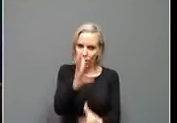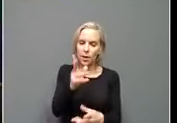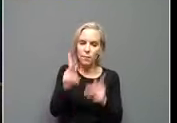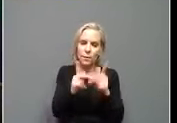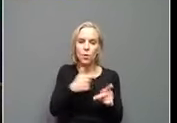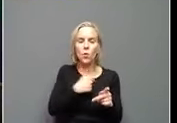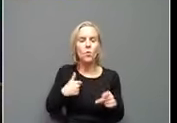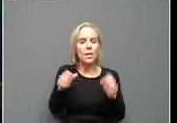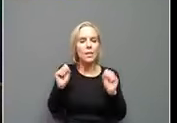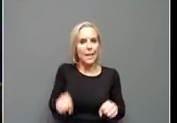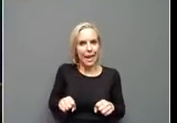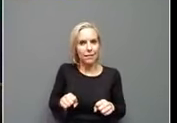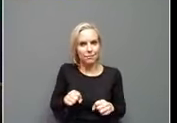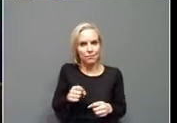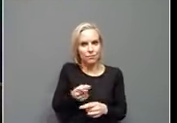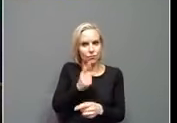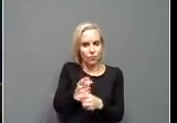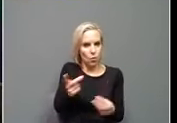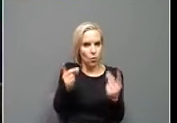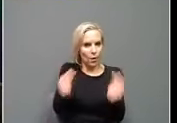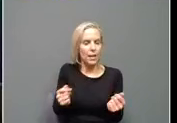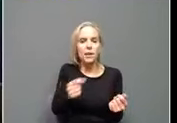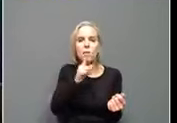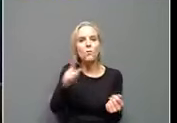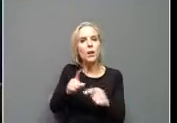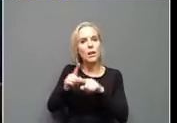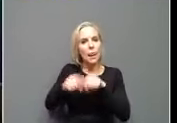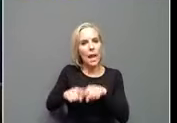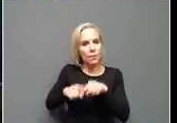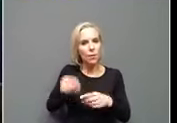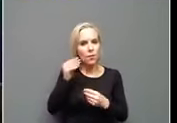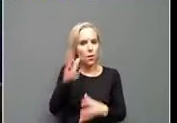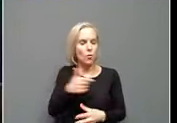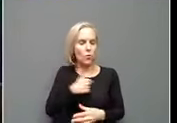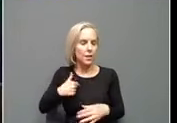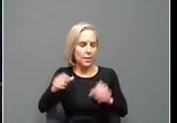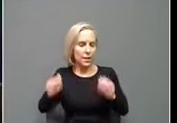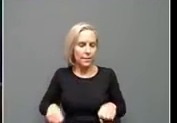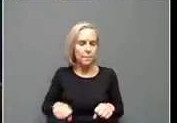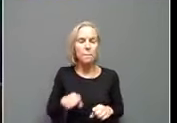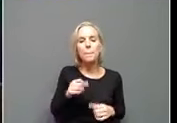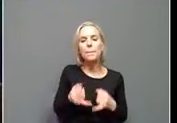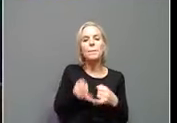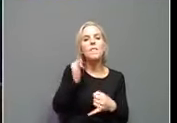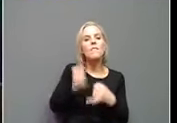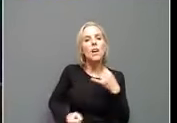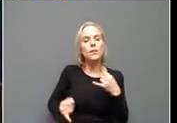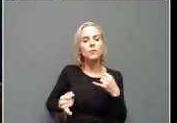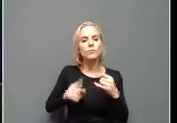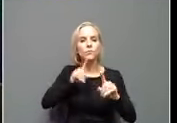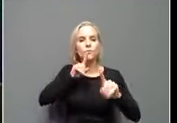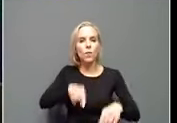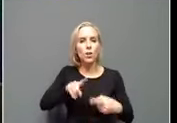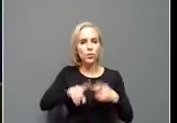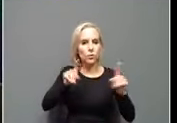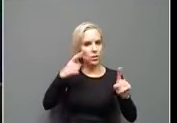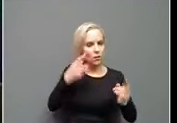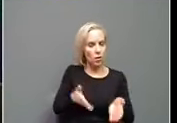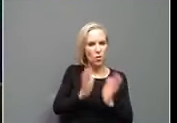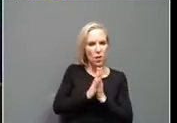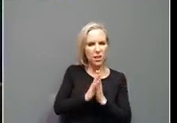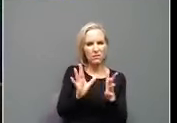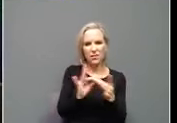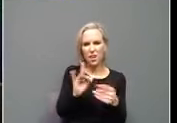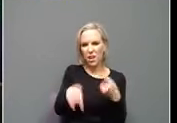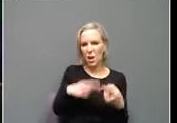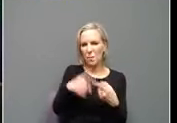can produce it, and as reliably as we're able to produce it. The final thing, I'm going respond to the governor's request to talk about some of the